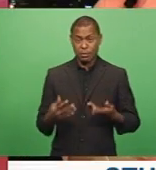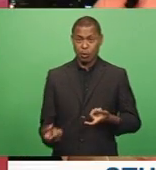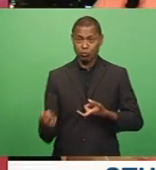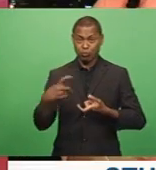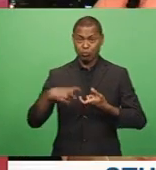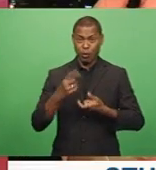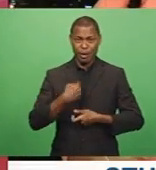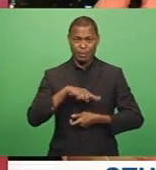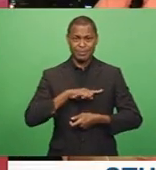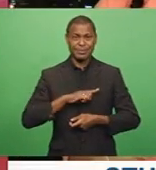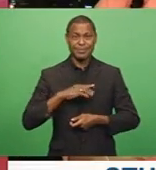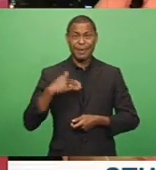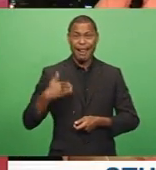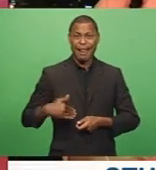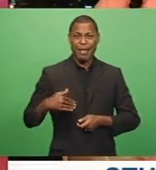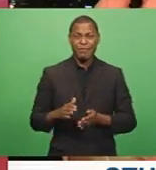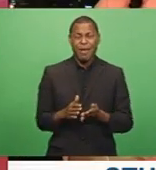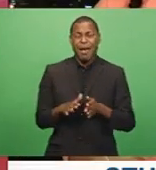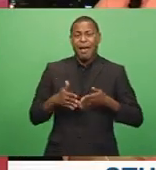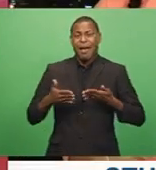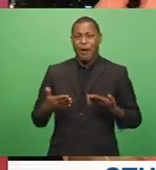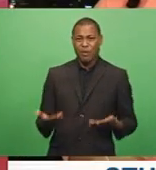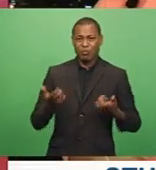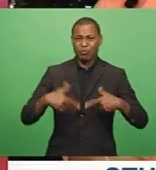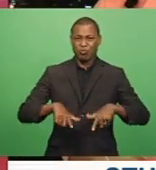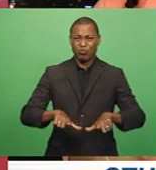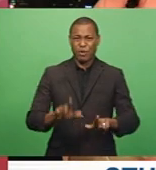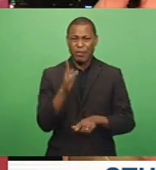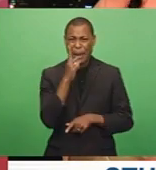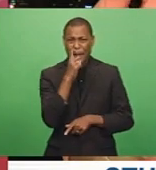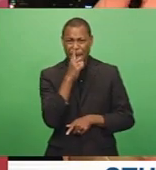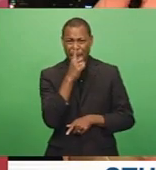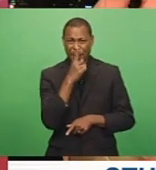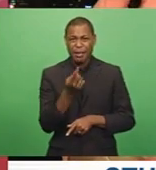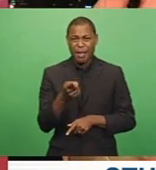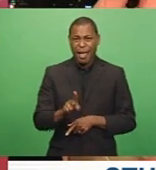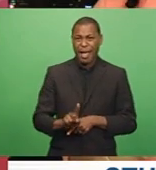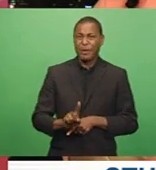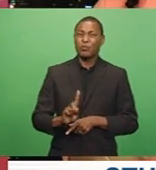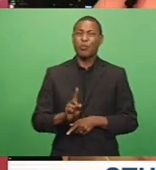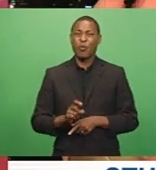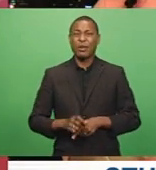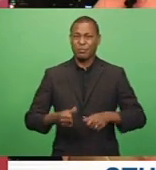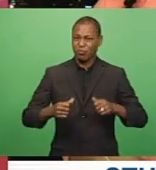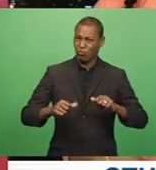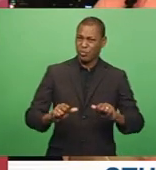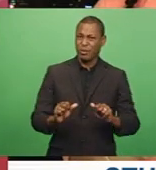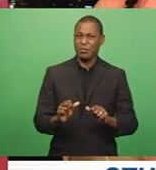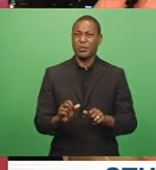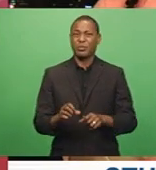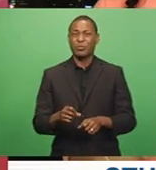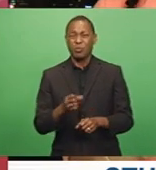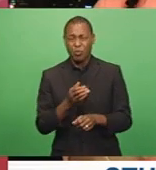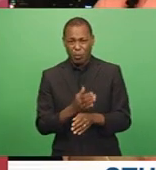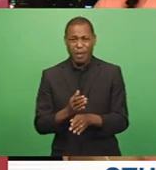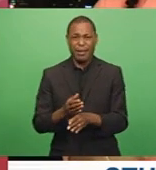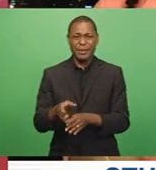live now. Kuroi, how will the traveling public and public transport operators ensure their concerns are heard?